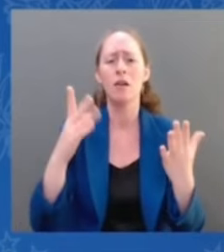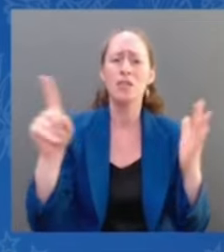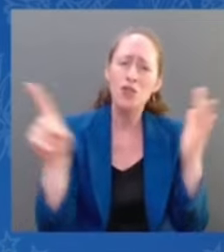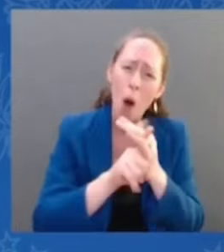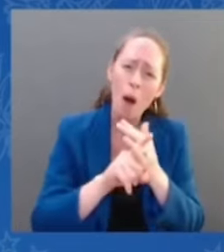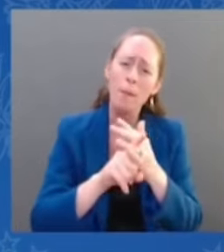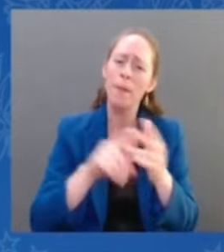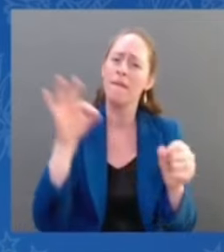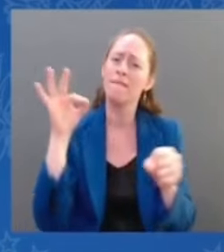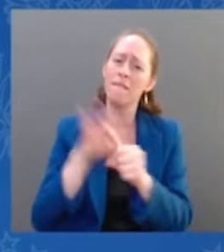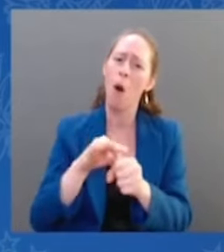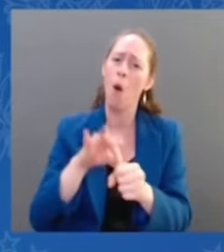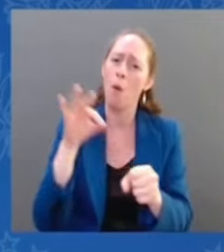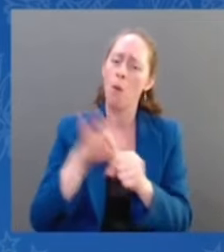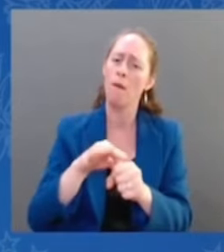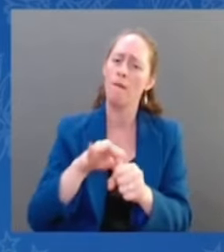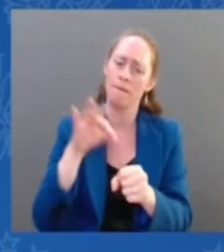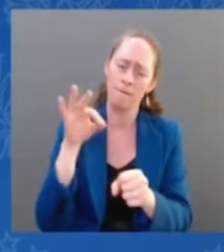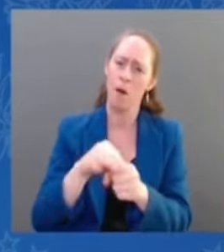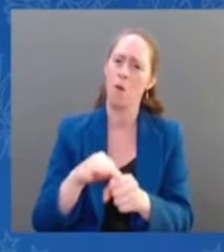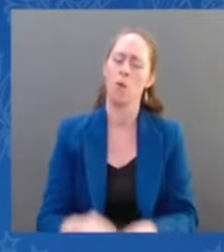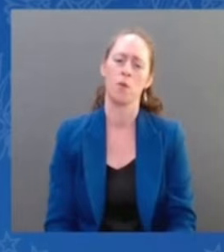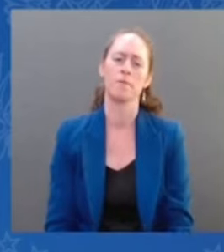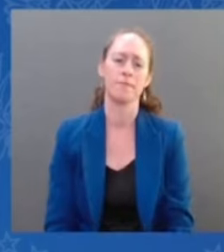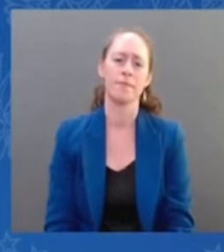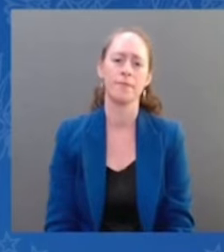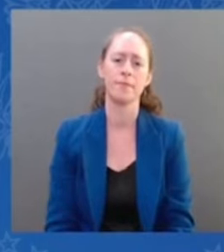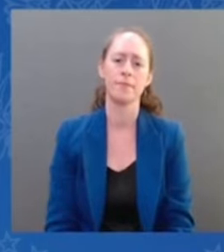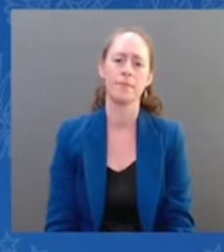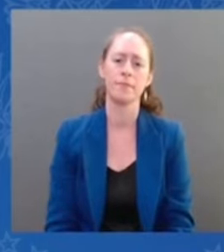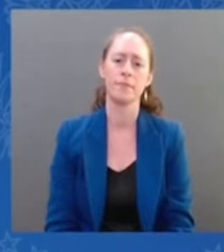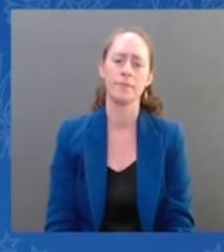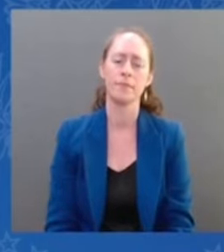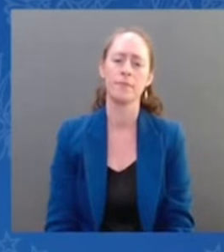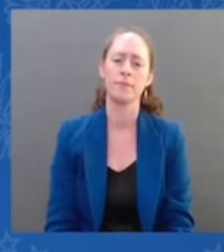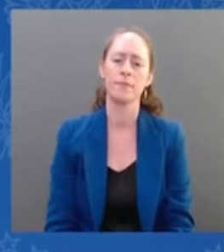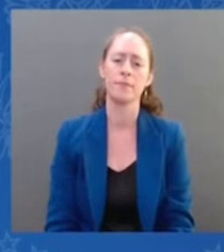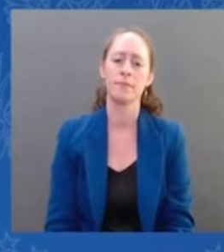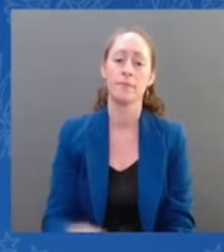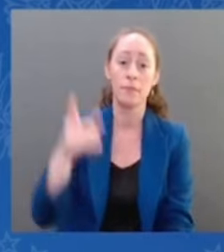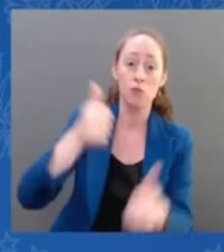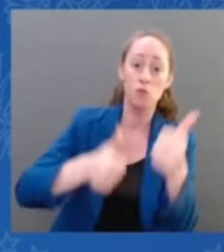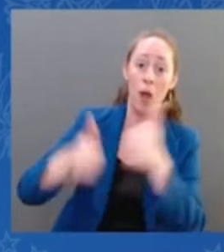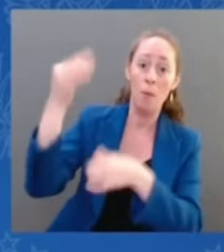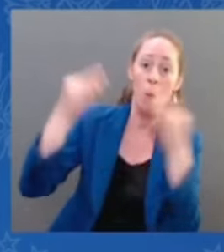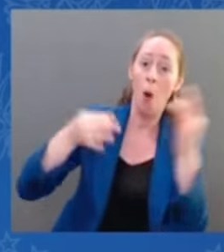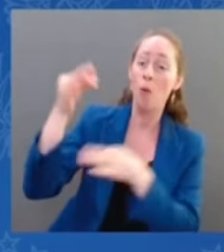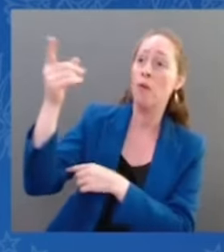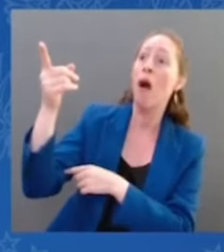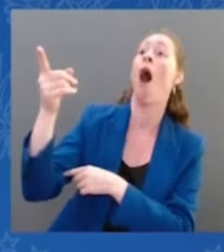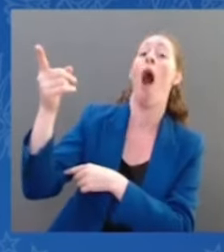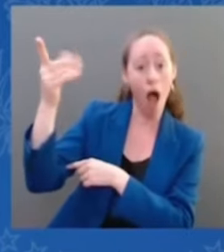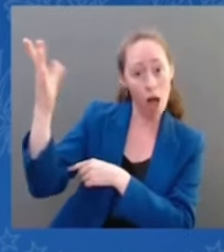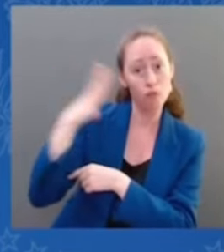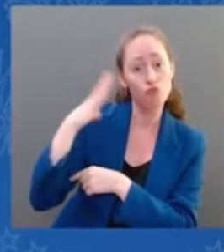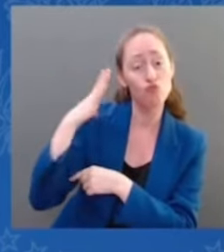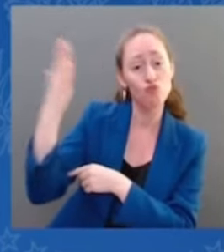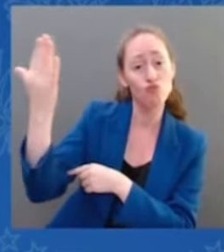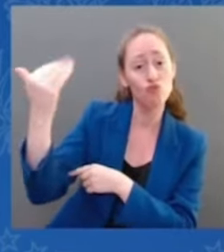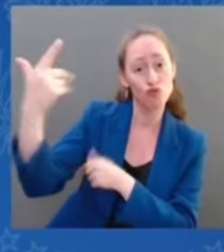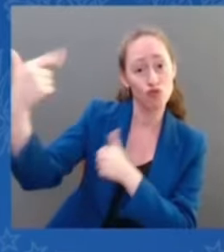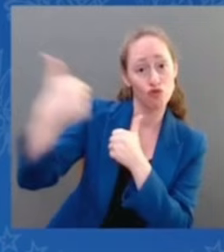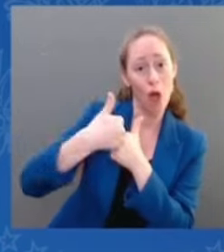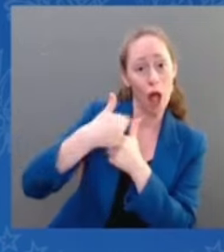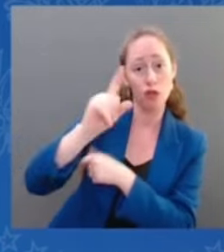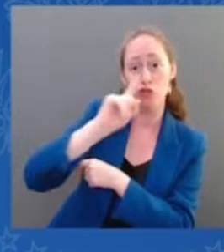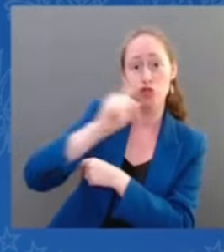Consider the challenge accepted, court. But in the meantime, I'm signing this important executive order. I'm asking the